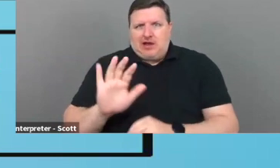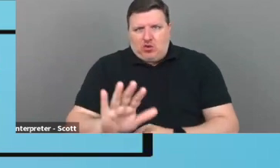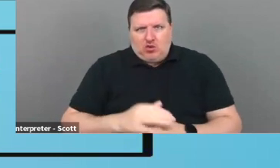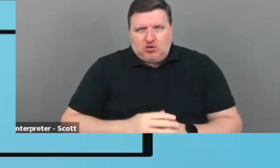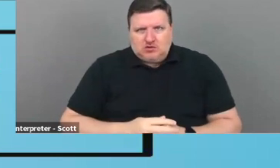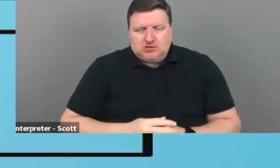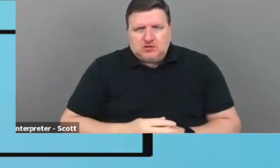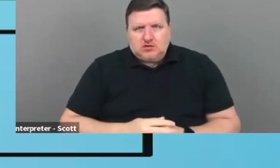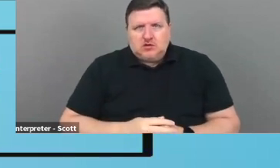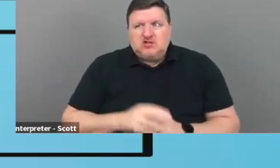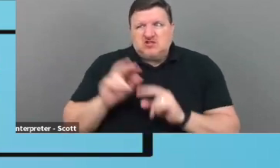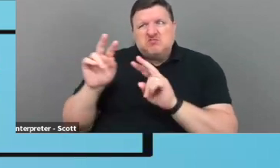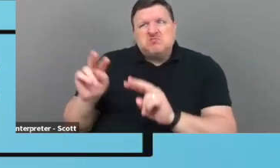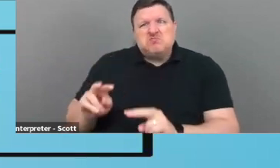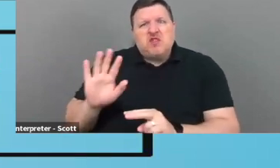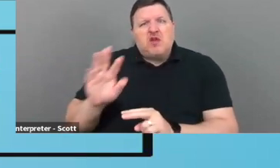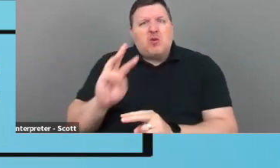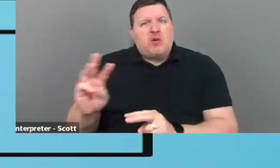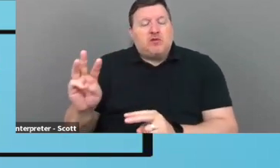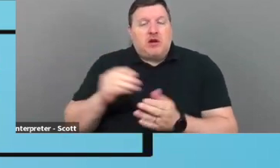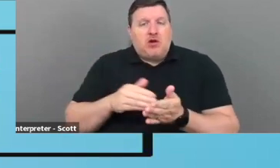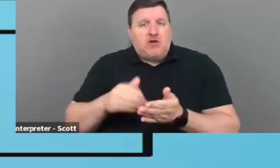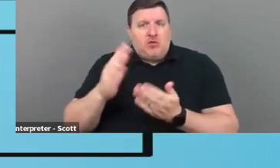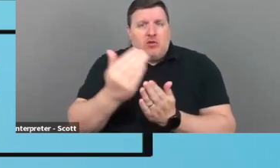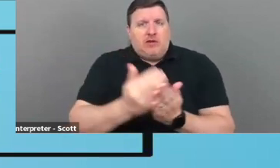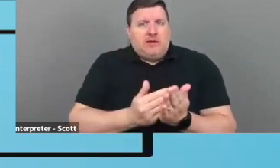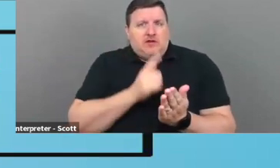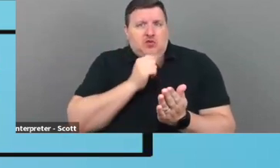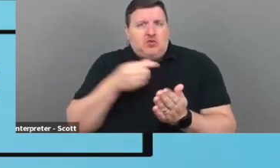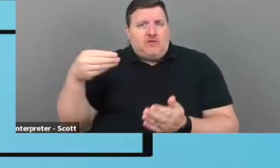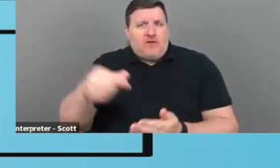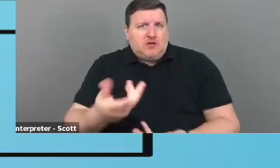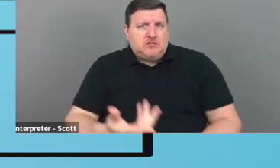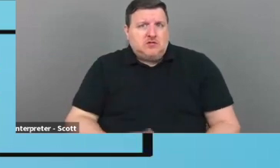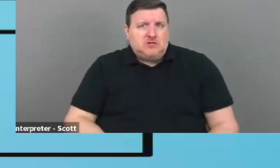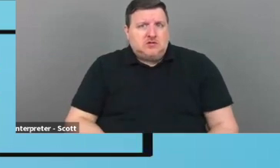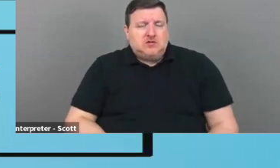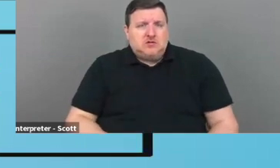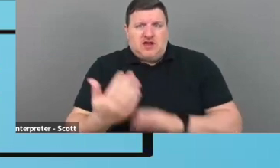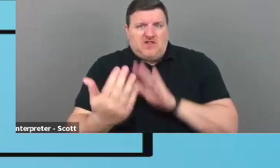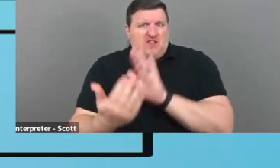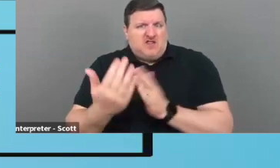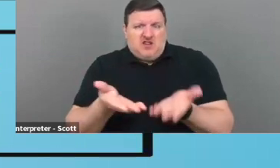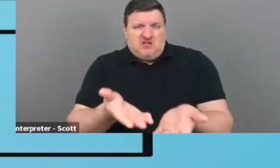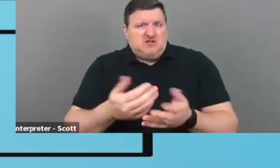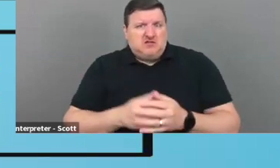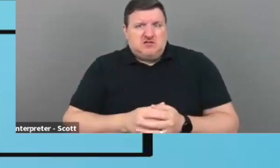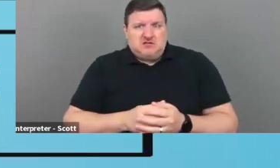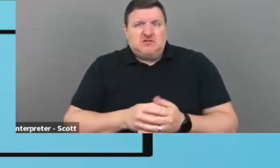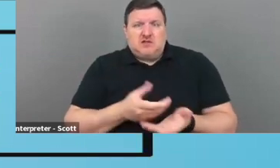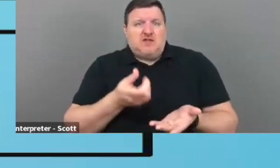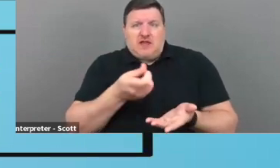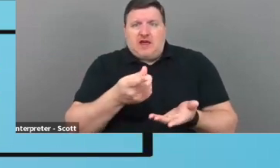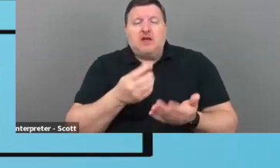to, you can look on their website. Oftentimes they'll list their funders face to face, right? They listed their